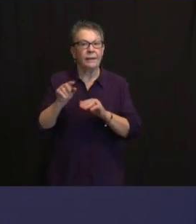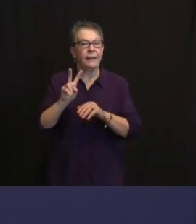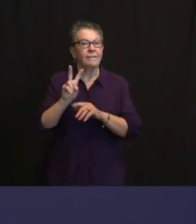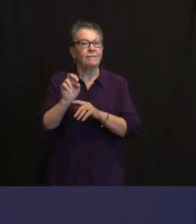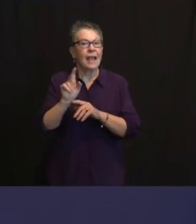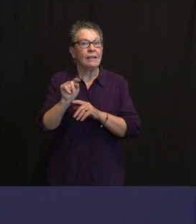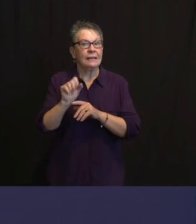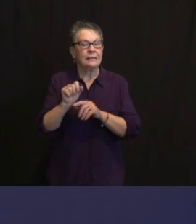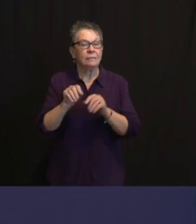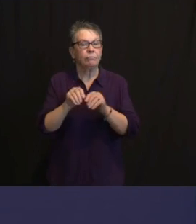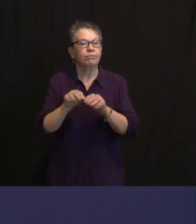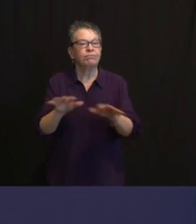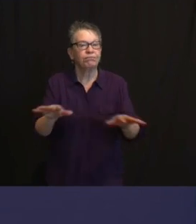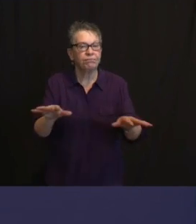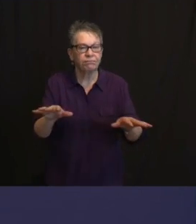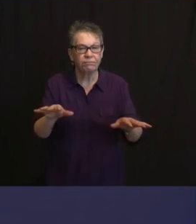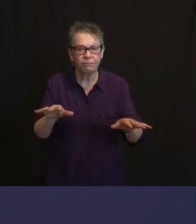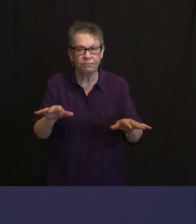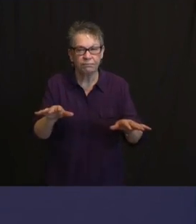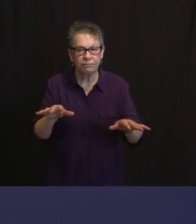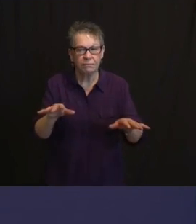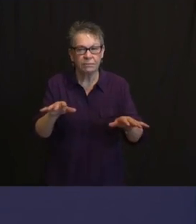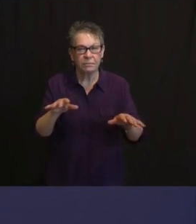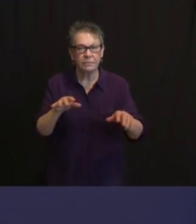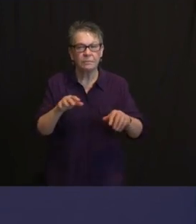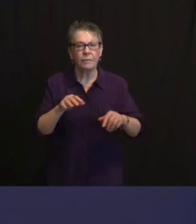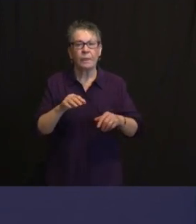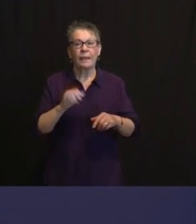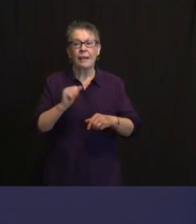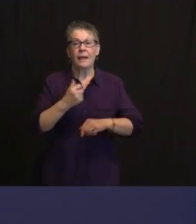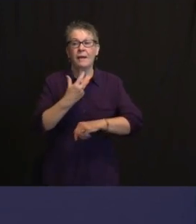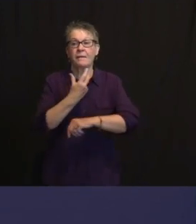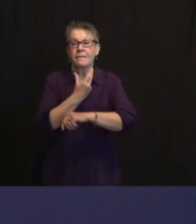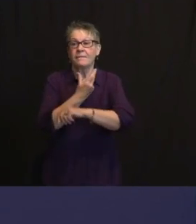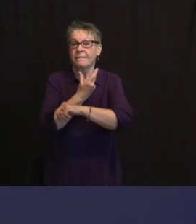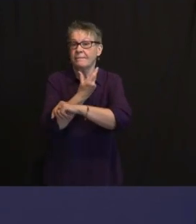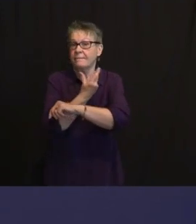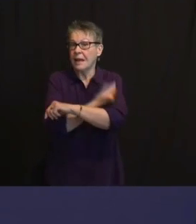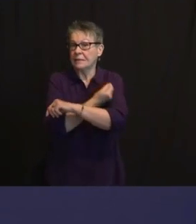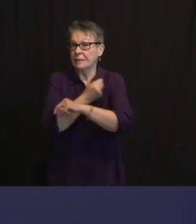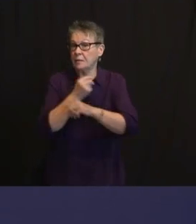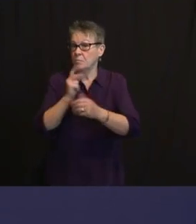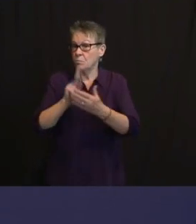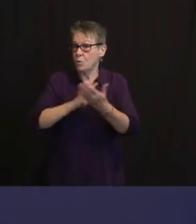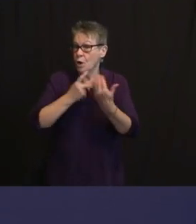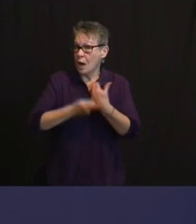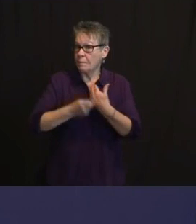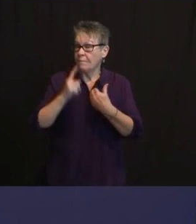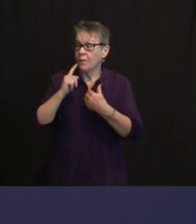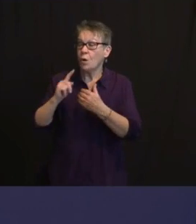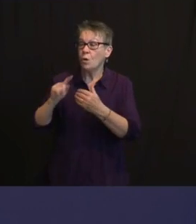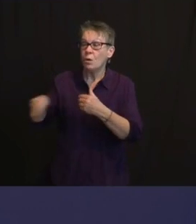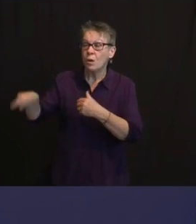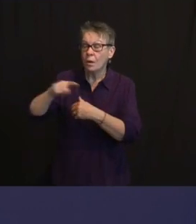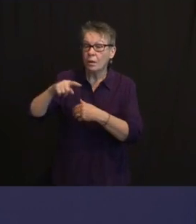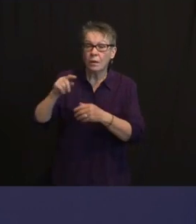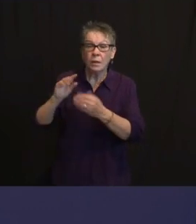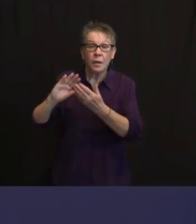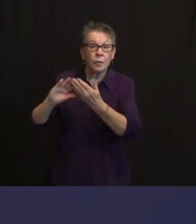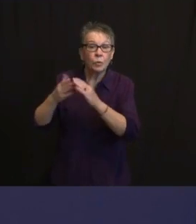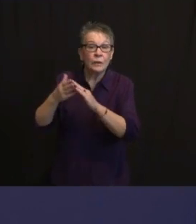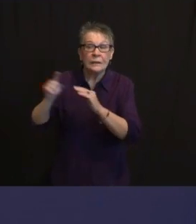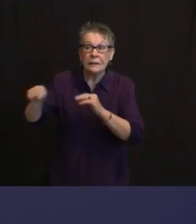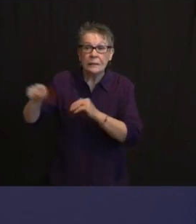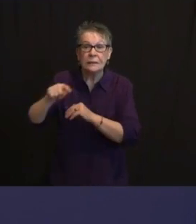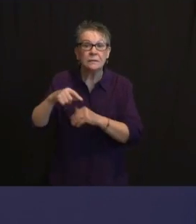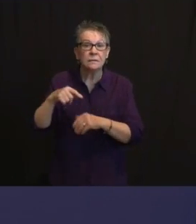FOCUSED VACCINATION PROGRAM IN COMMUNITIES OF COLOR WHO HAVE BEEN DISPROPORTIONATELY IMPACTED, AND THE OVER 75 WHO